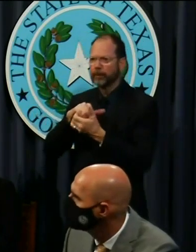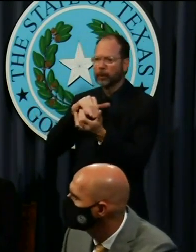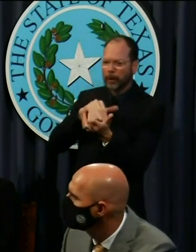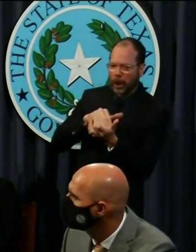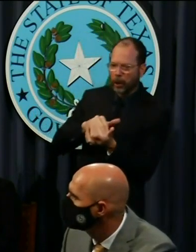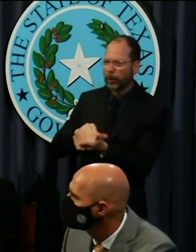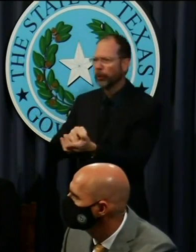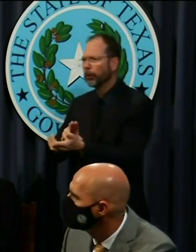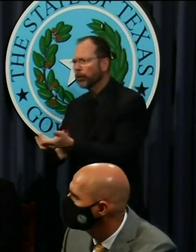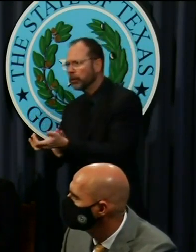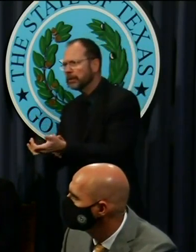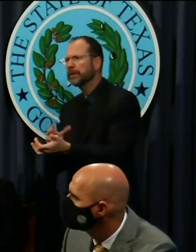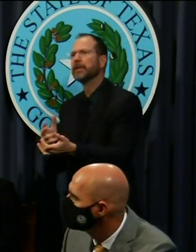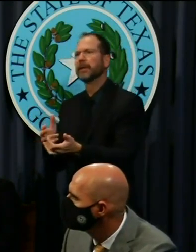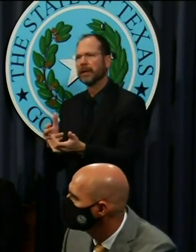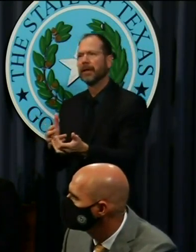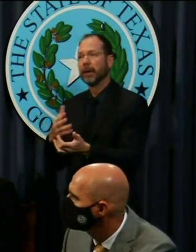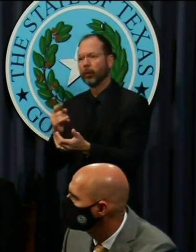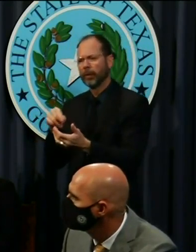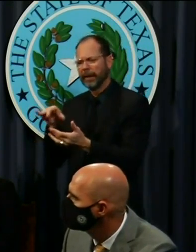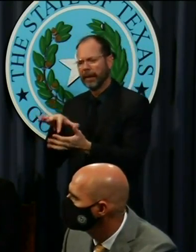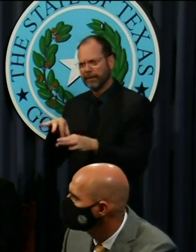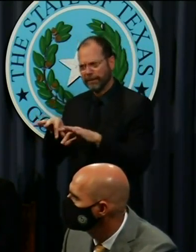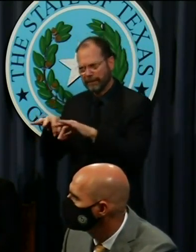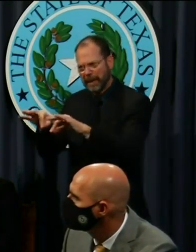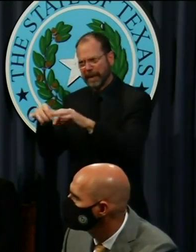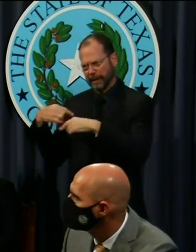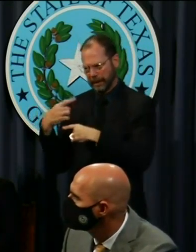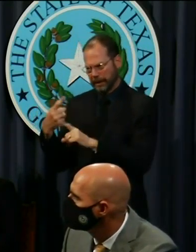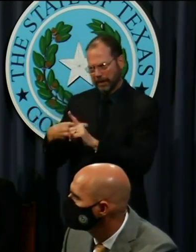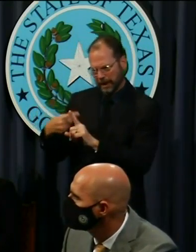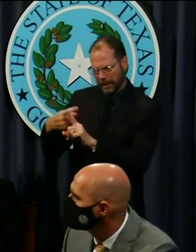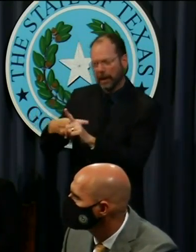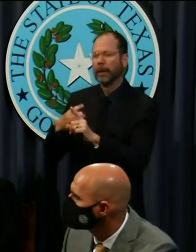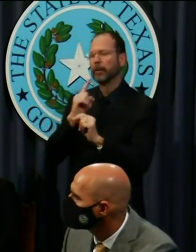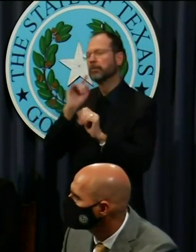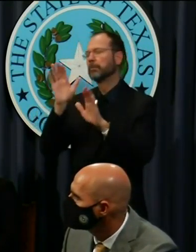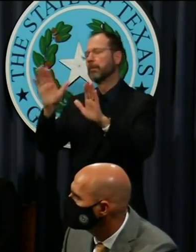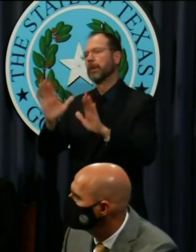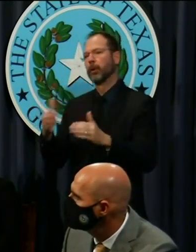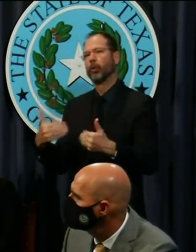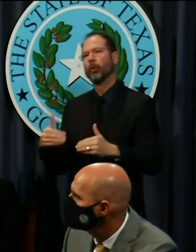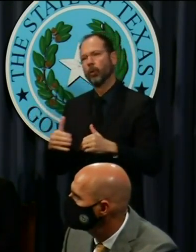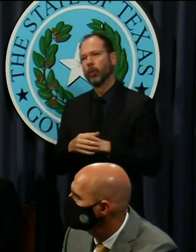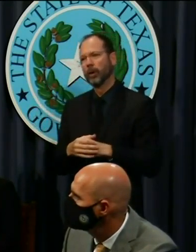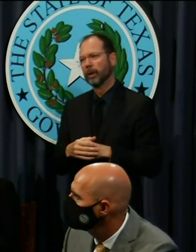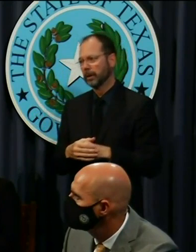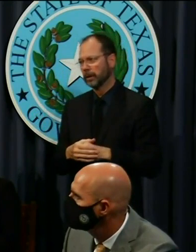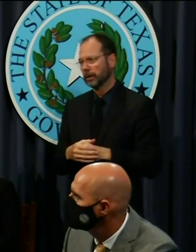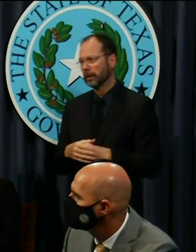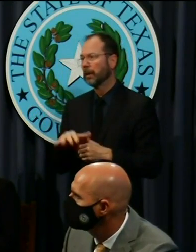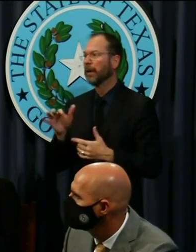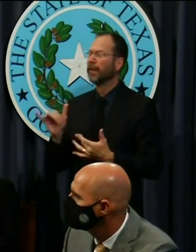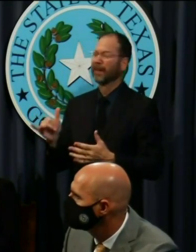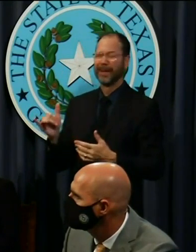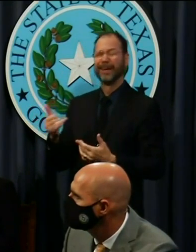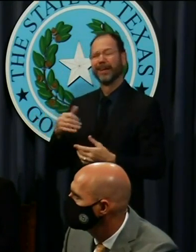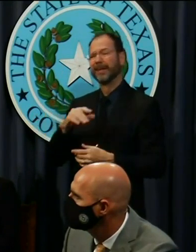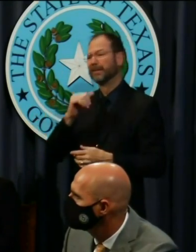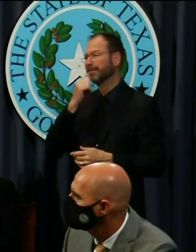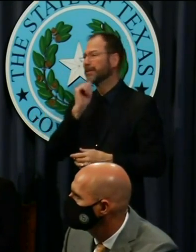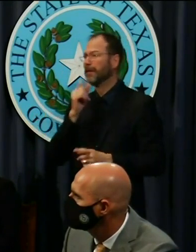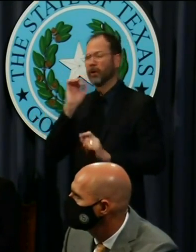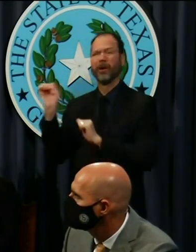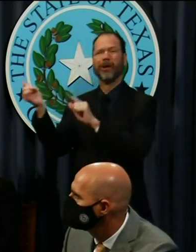and the nurses and what they've learned over this time. It's really been remarkable. And I know this has been a long ordeal for all of us